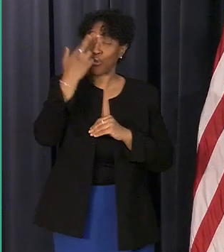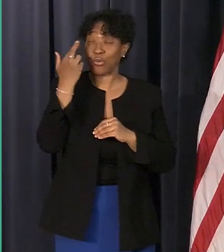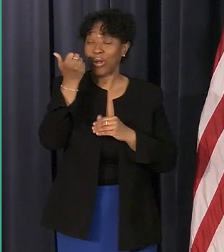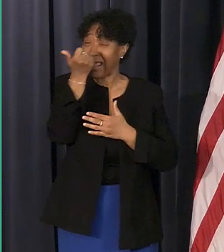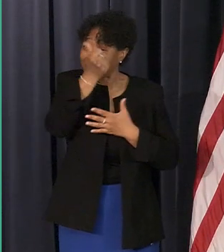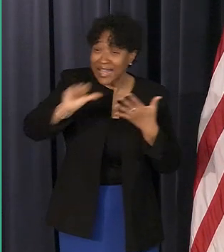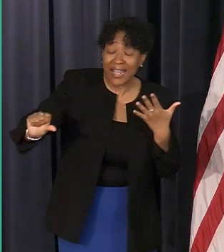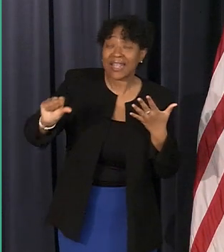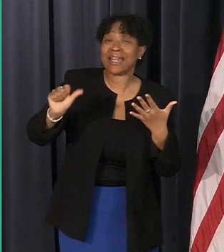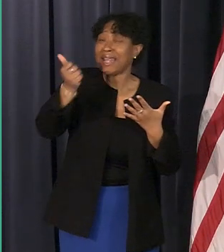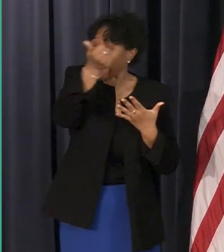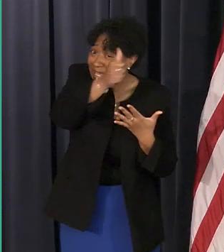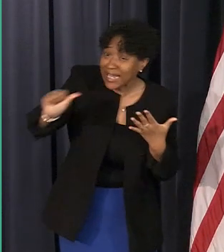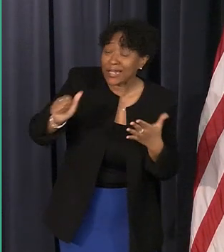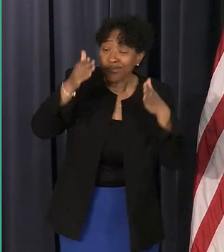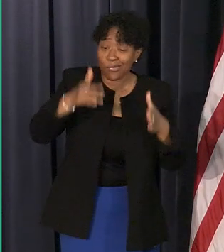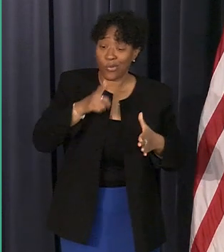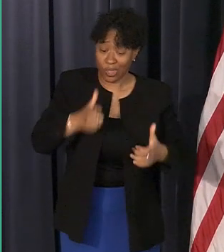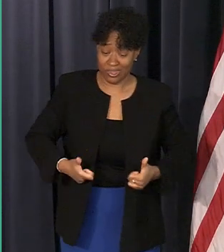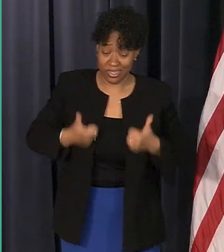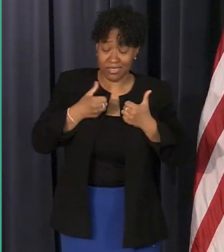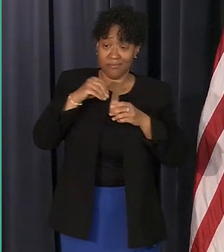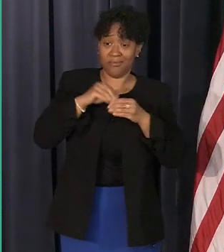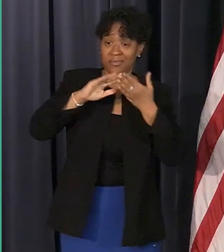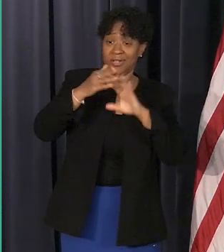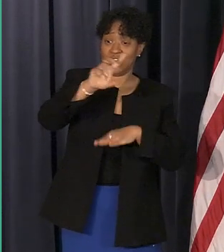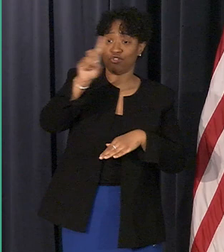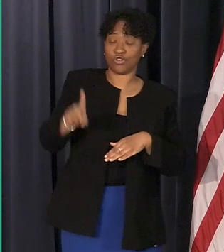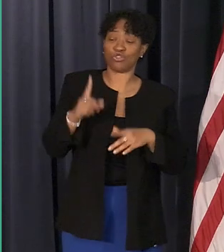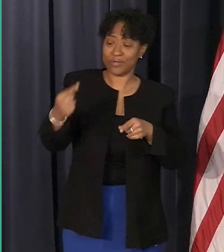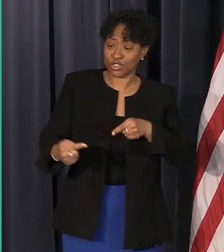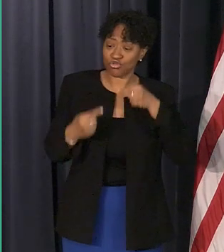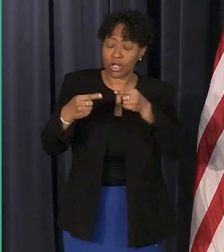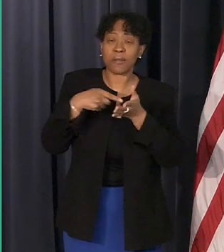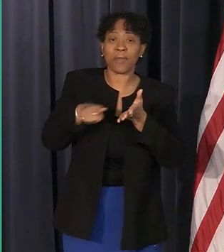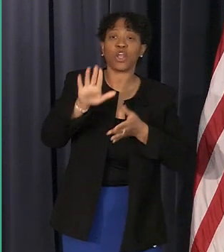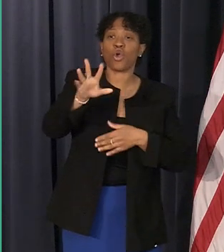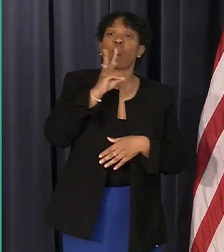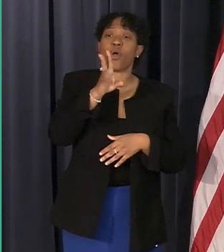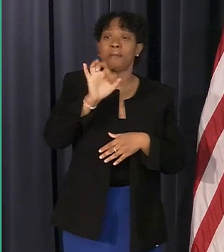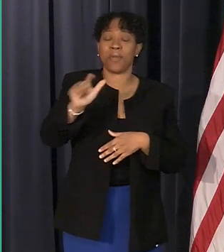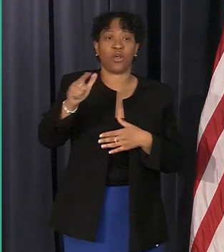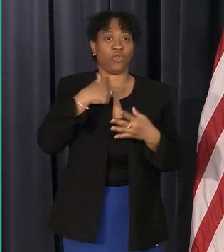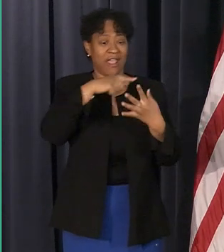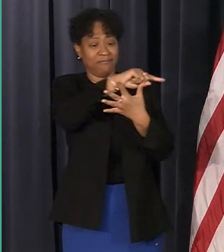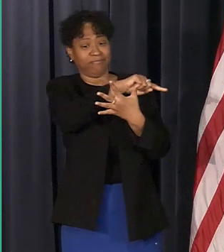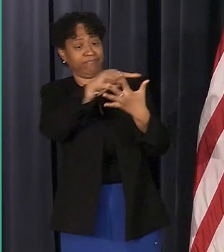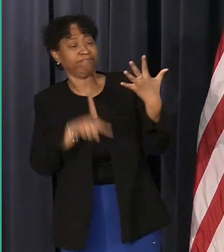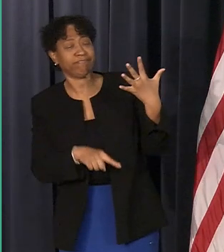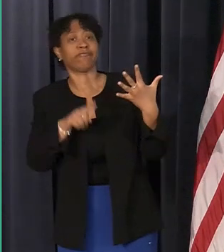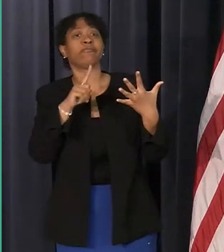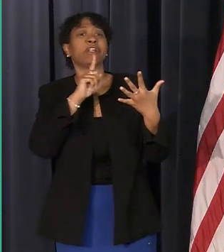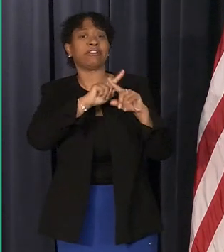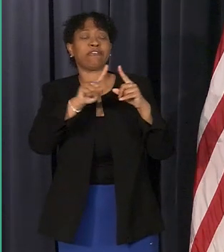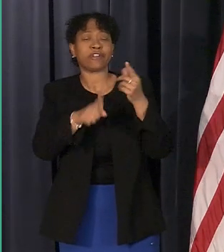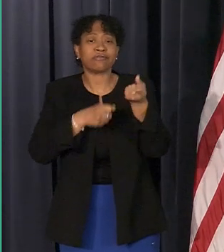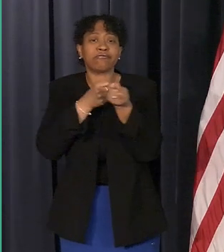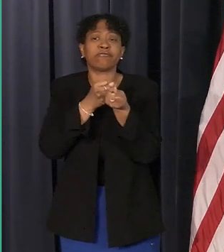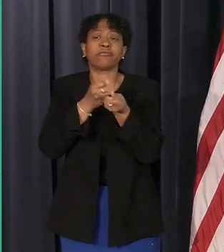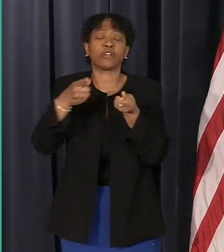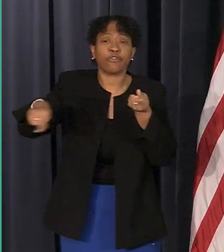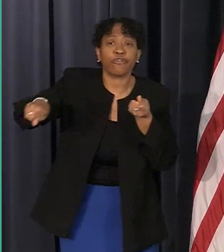resident in the city of detroit should be struggling to pay a water bill when there's this kind of assistance